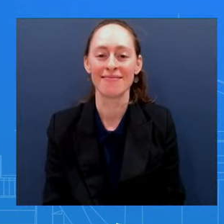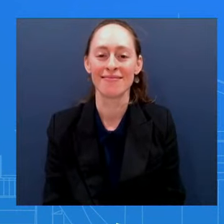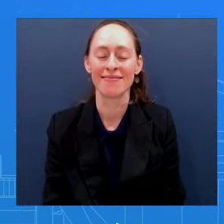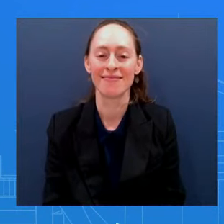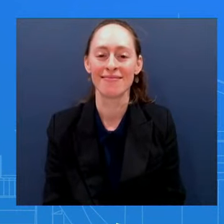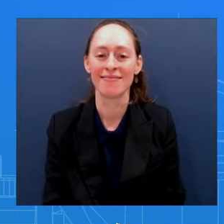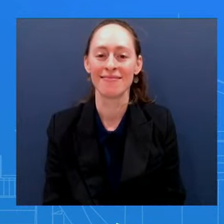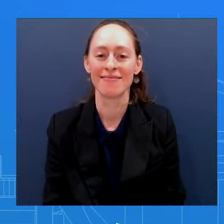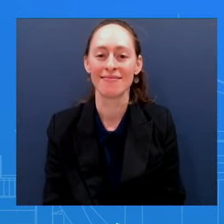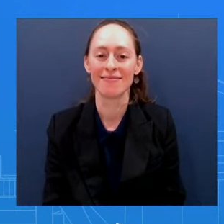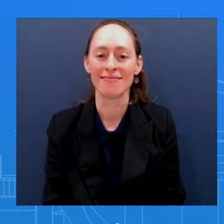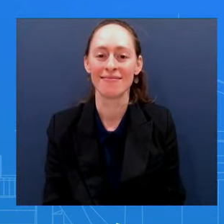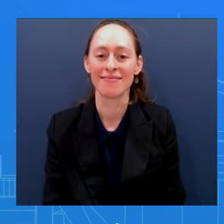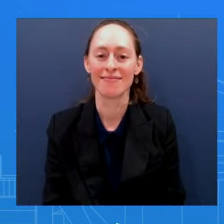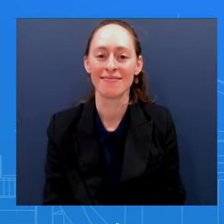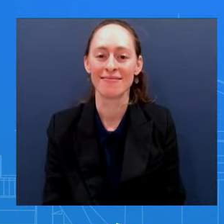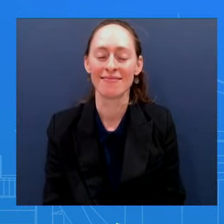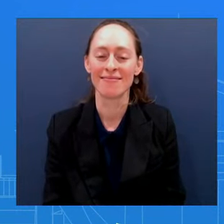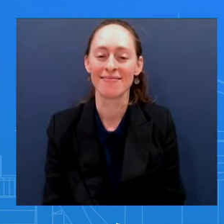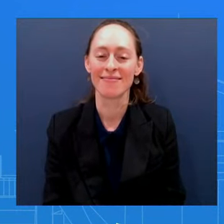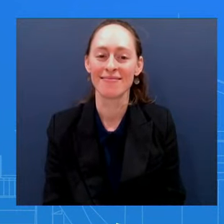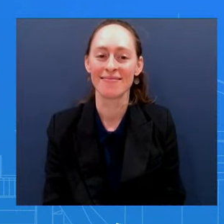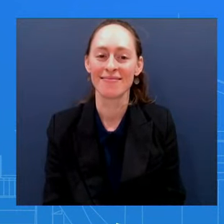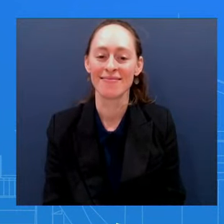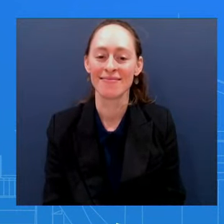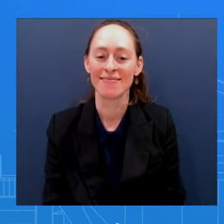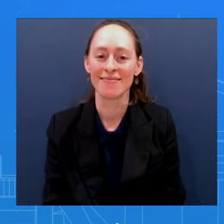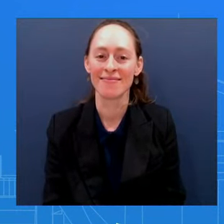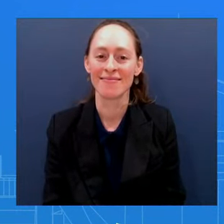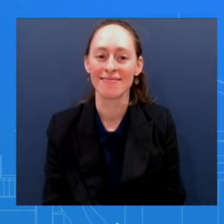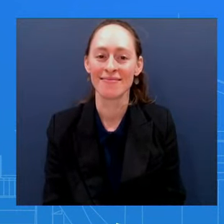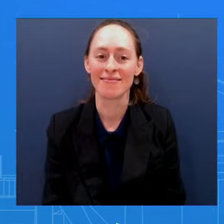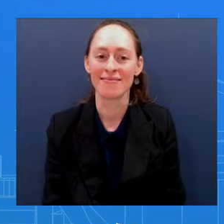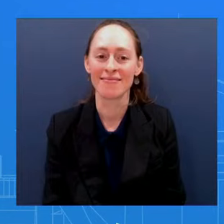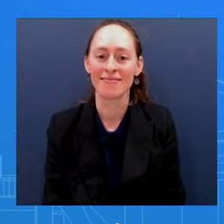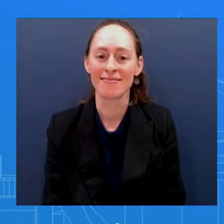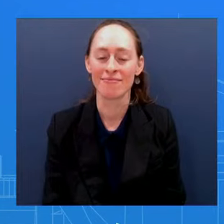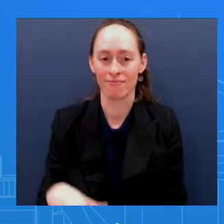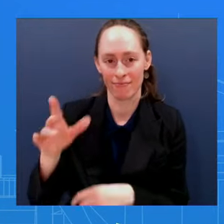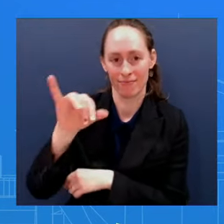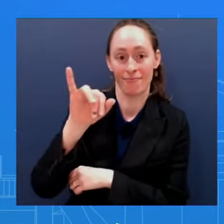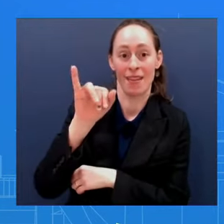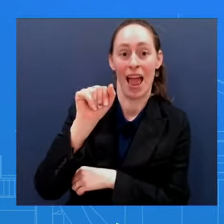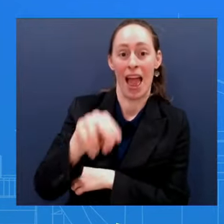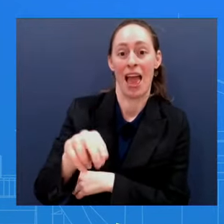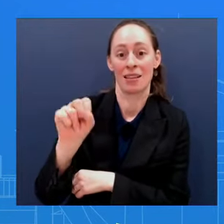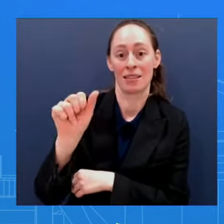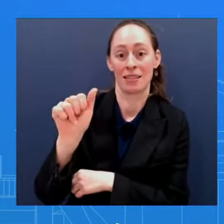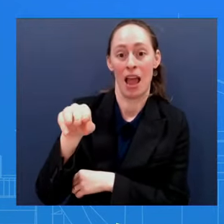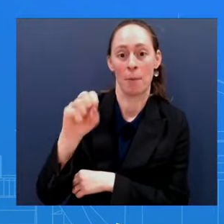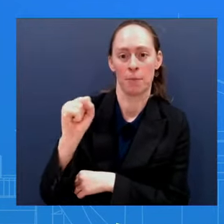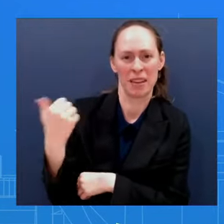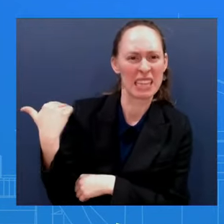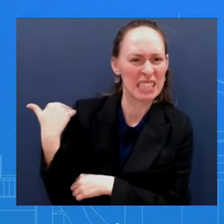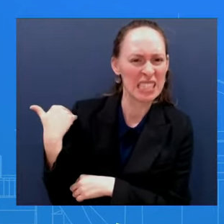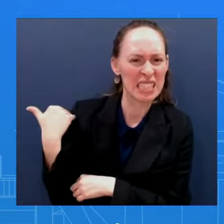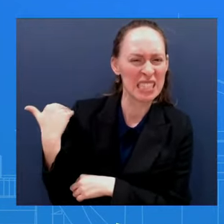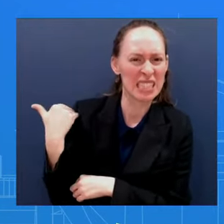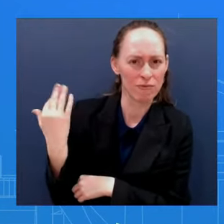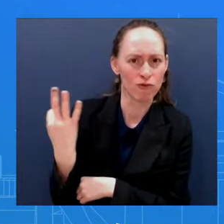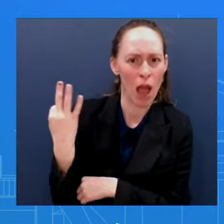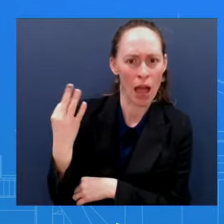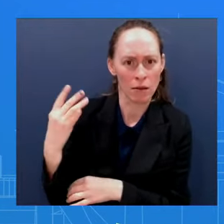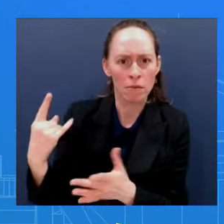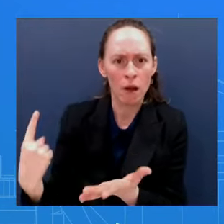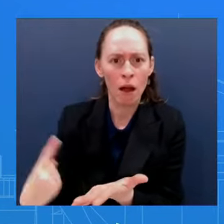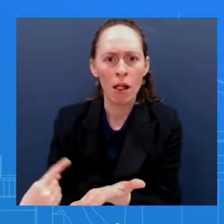When Ian Sampson was here on Friday He said the White House was considering releasing the transcript of the President's conversation Interview with the